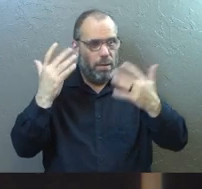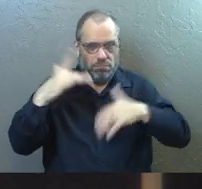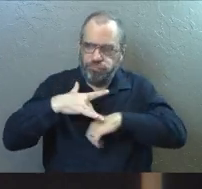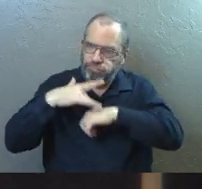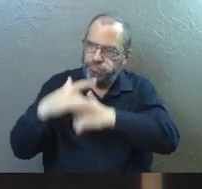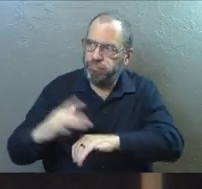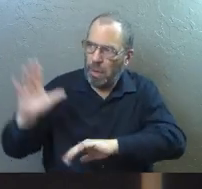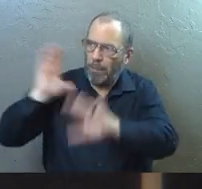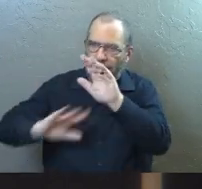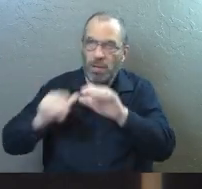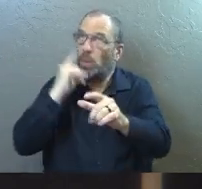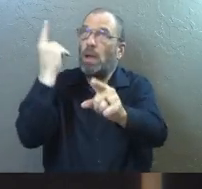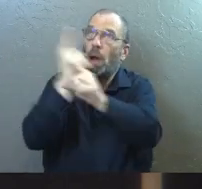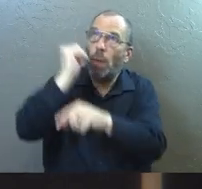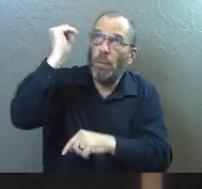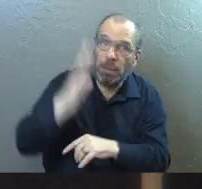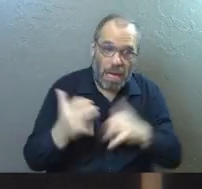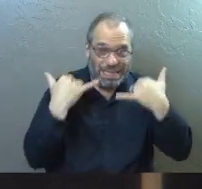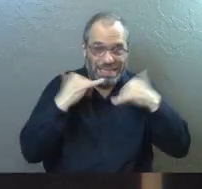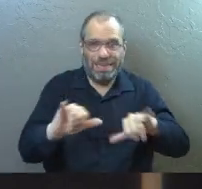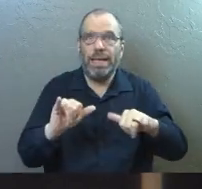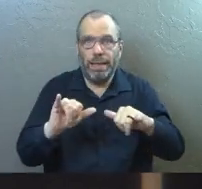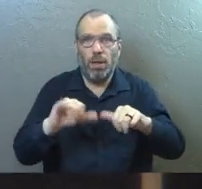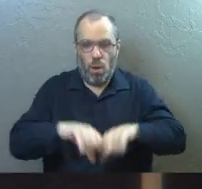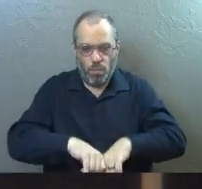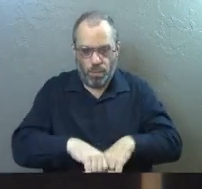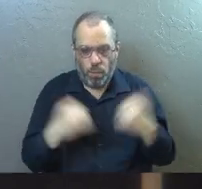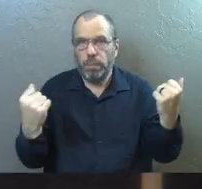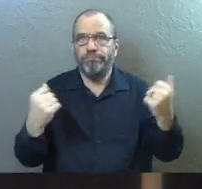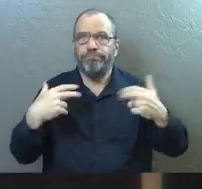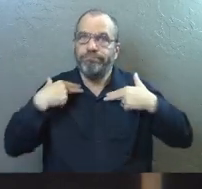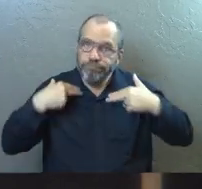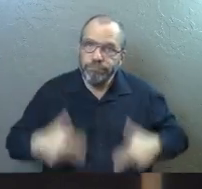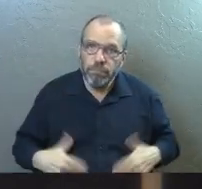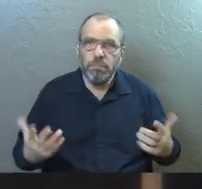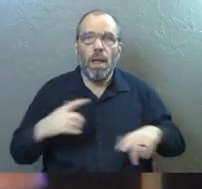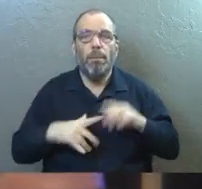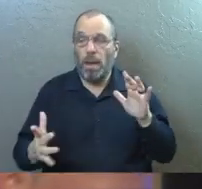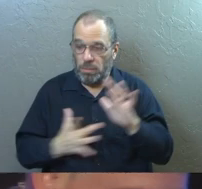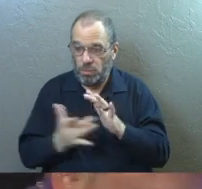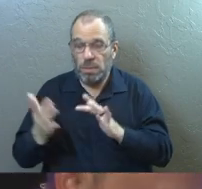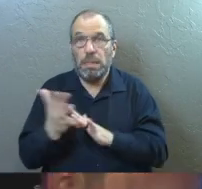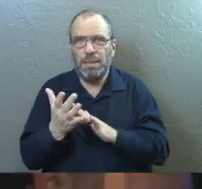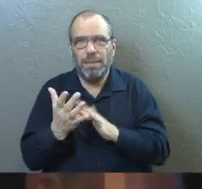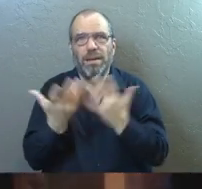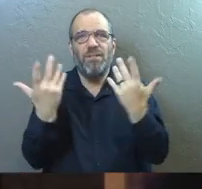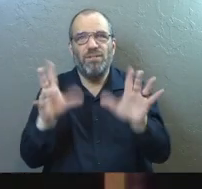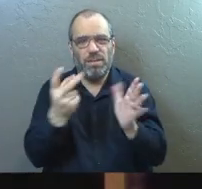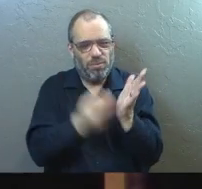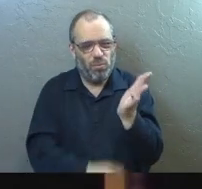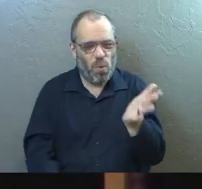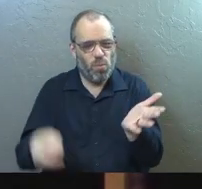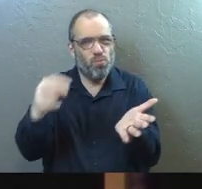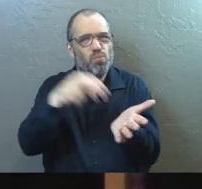past. We are not right with God. We're still a broken humanity. But Jesus did rise.